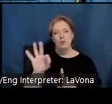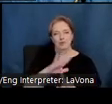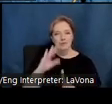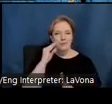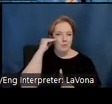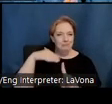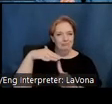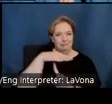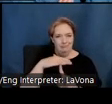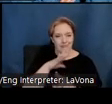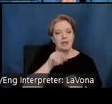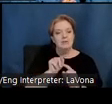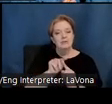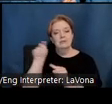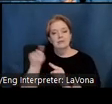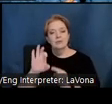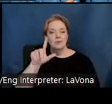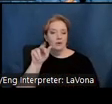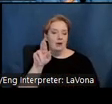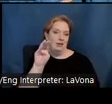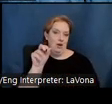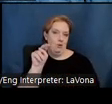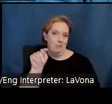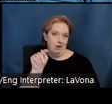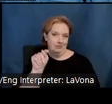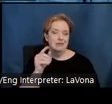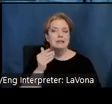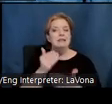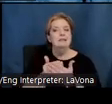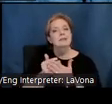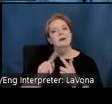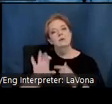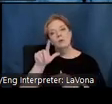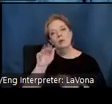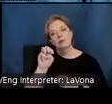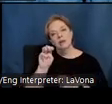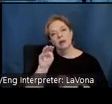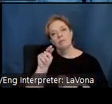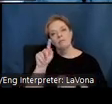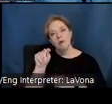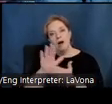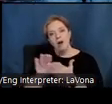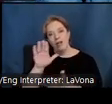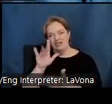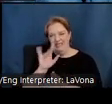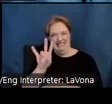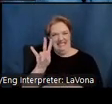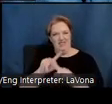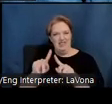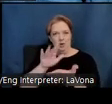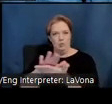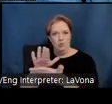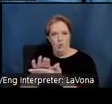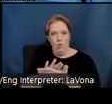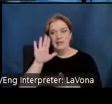to nearby Claremont, home to the Claremont Colleges, a consortium of seven schools with adjoining campuses. As we will